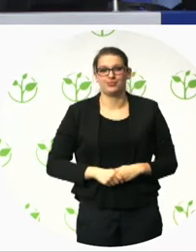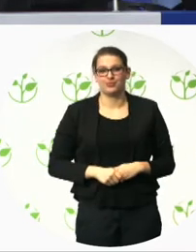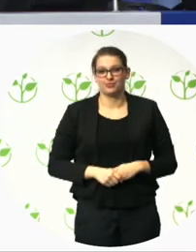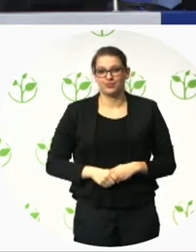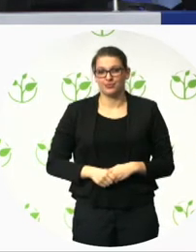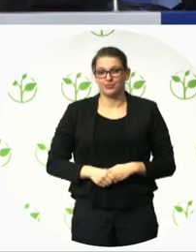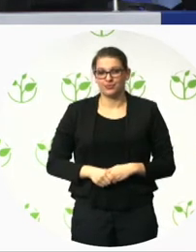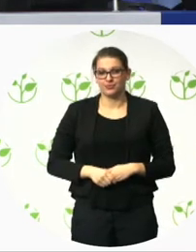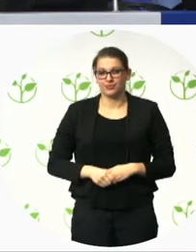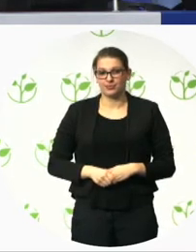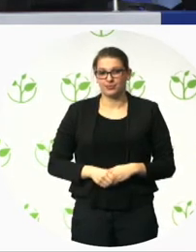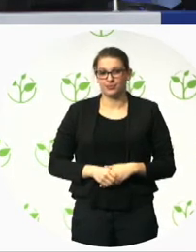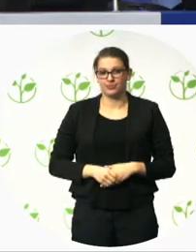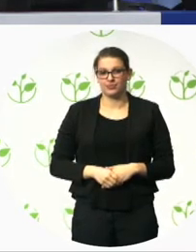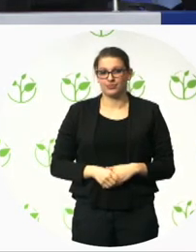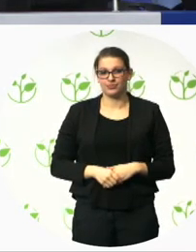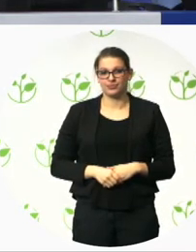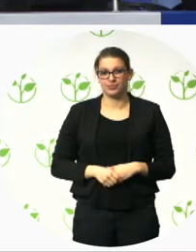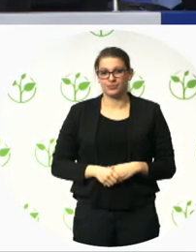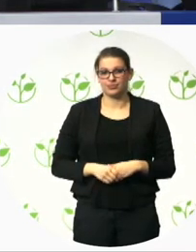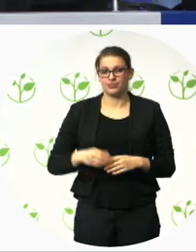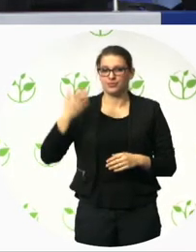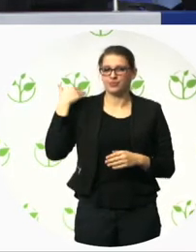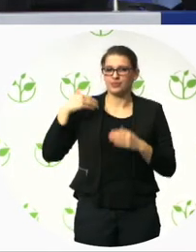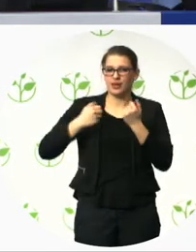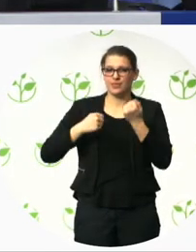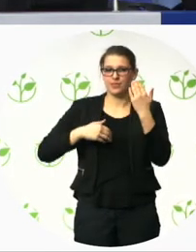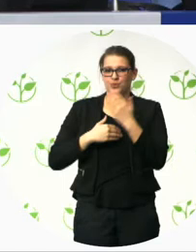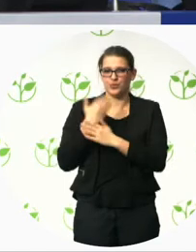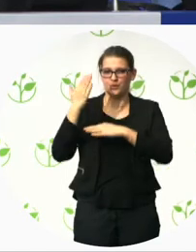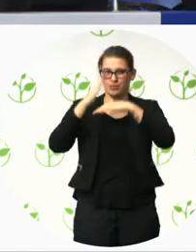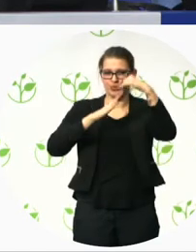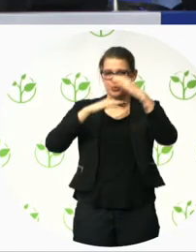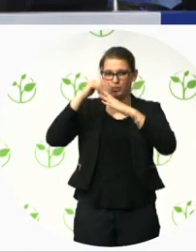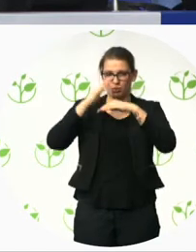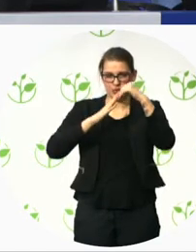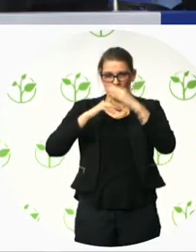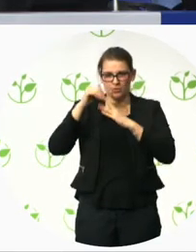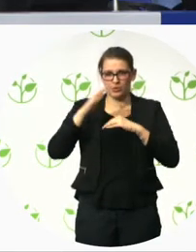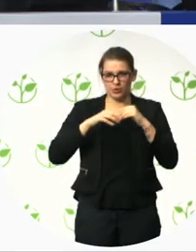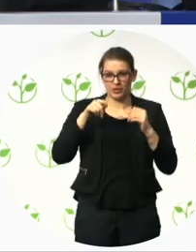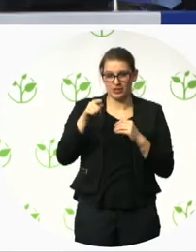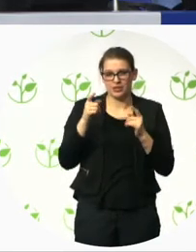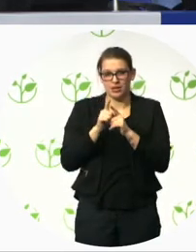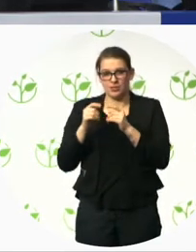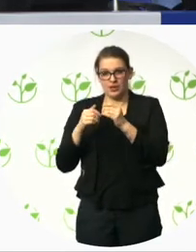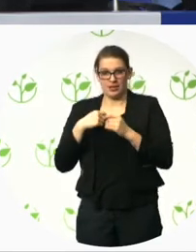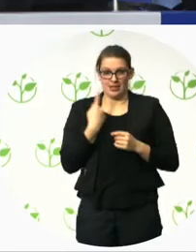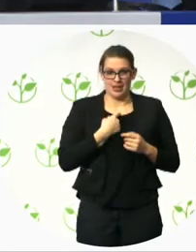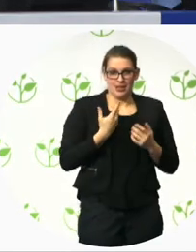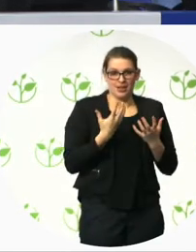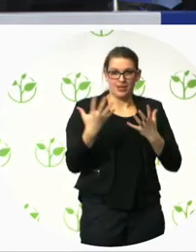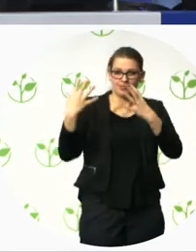gained, um, into that project already. And I just want to say one more sentence, um, because